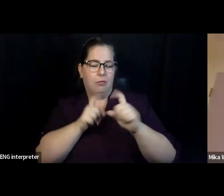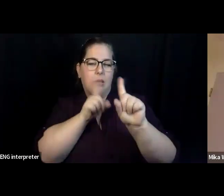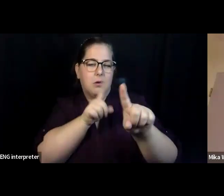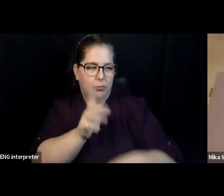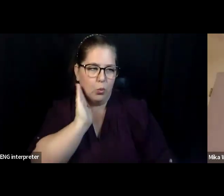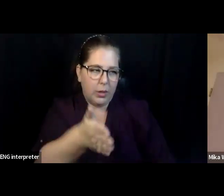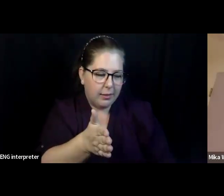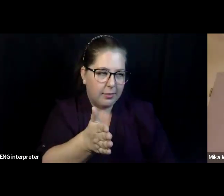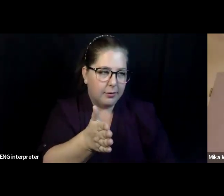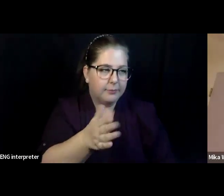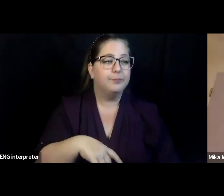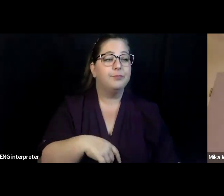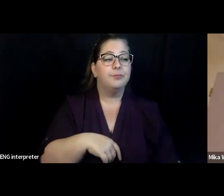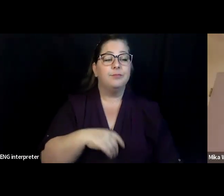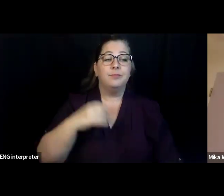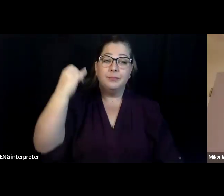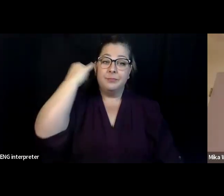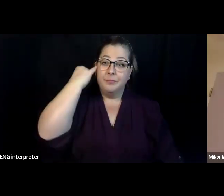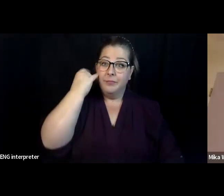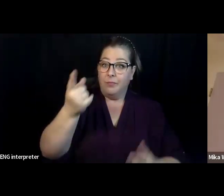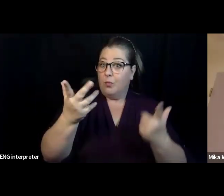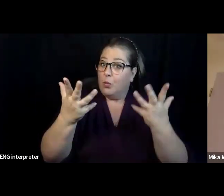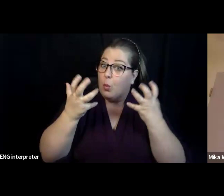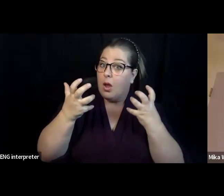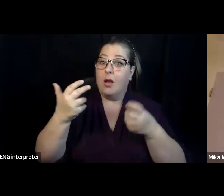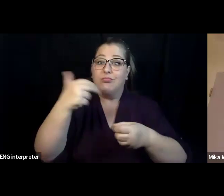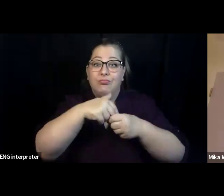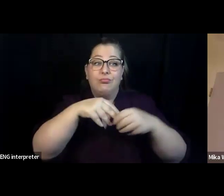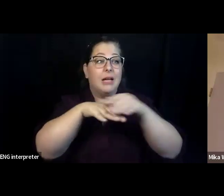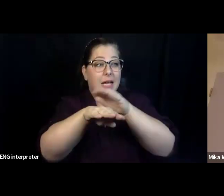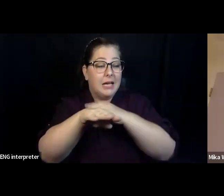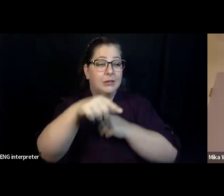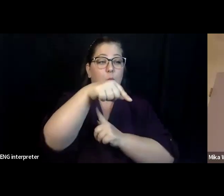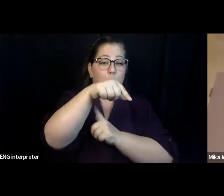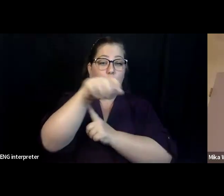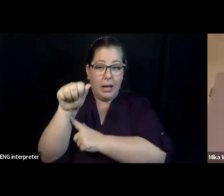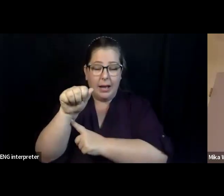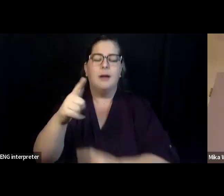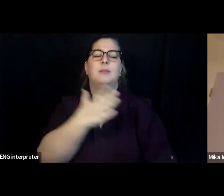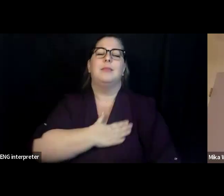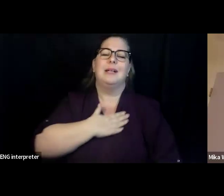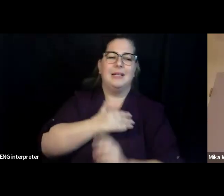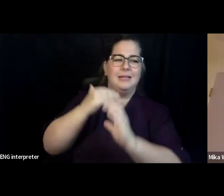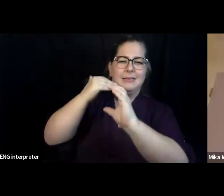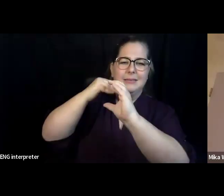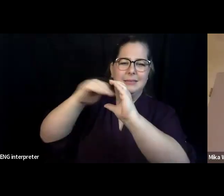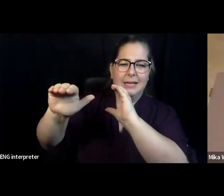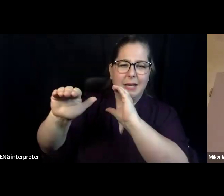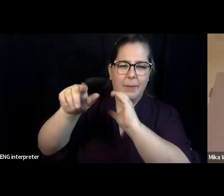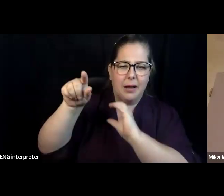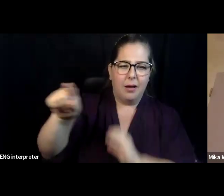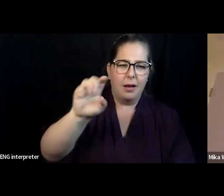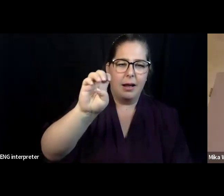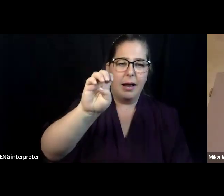please email Emily at Emily at disabilityculturalcenter.org.